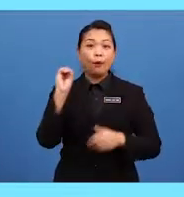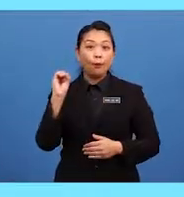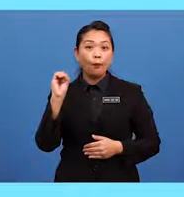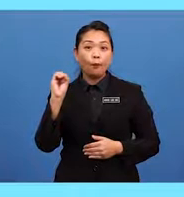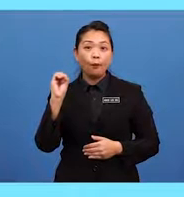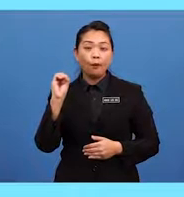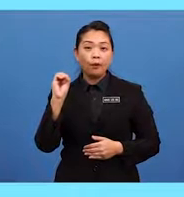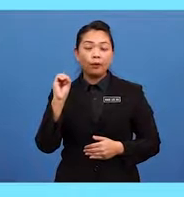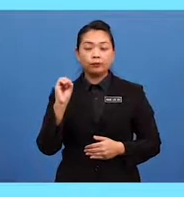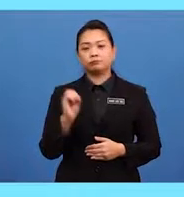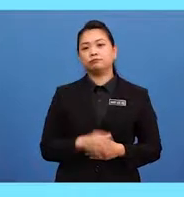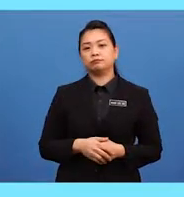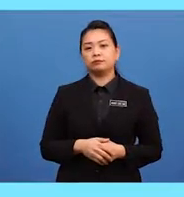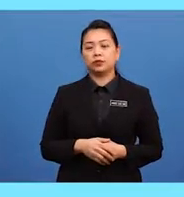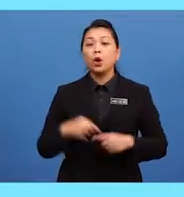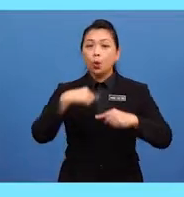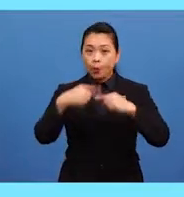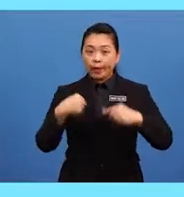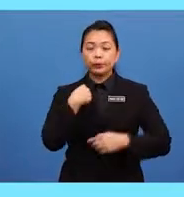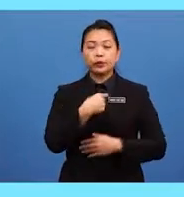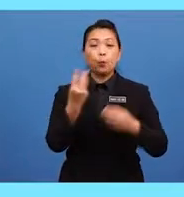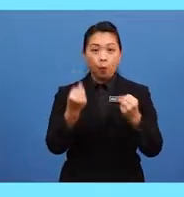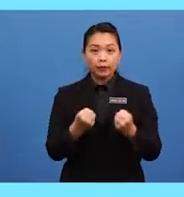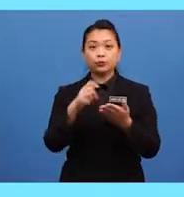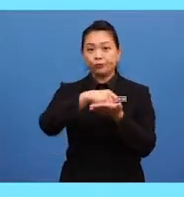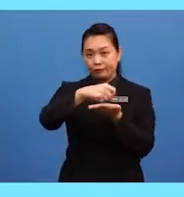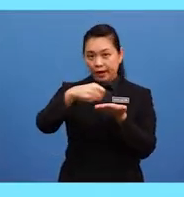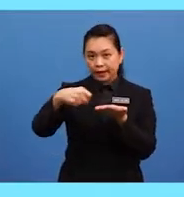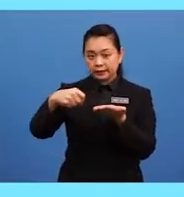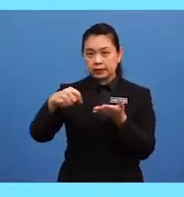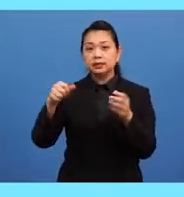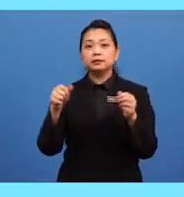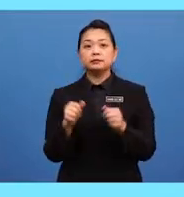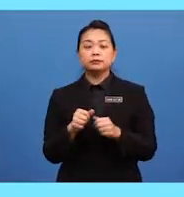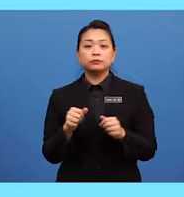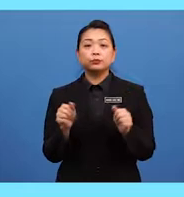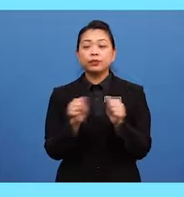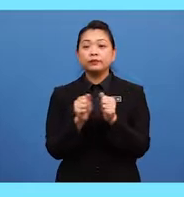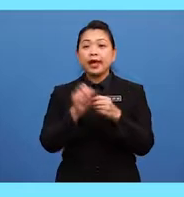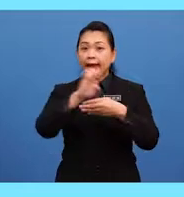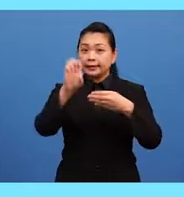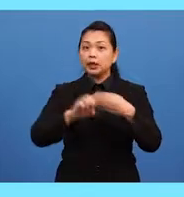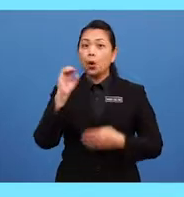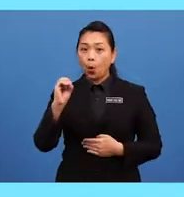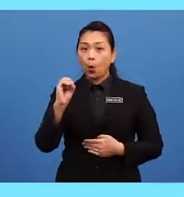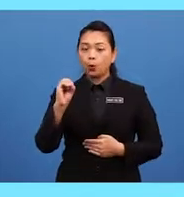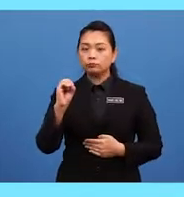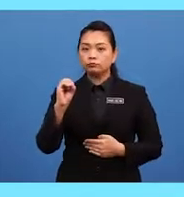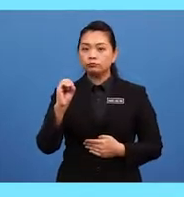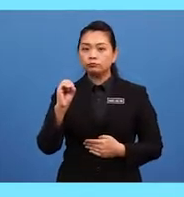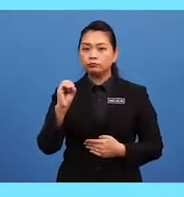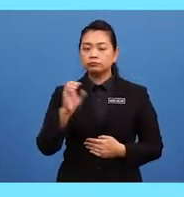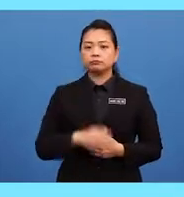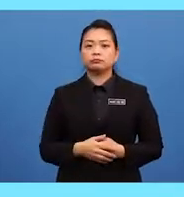Whenever we want to write the plurality for words ending with the letter O, there are two key